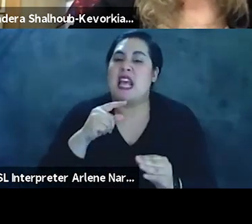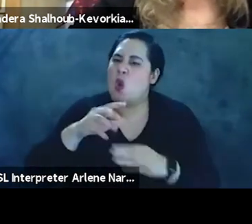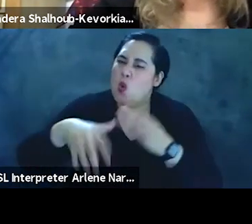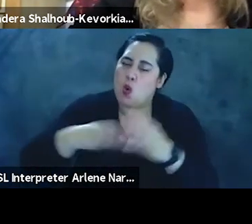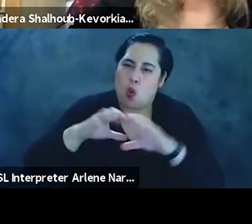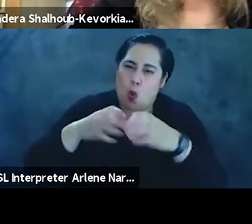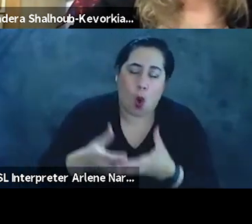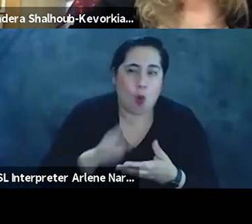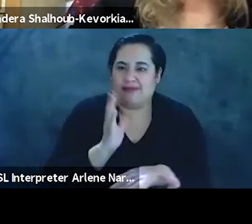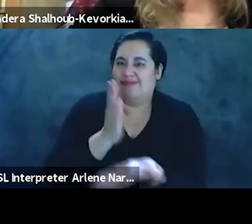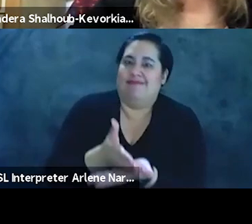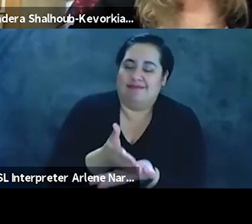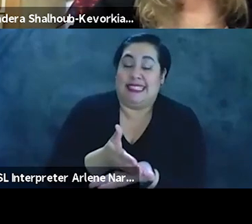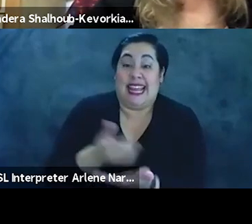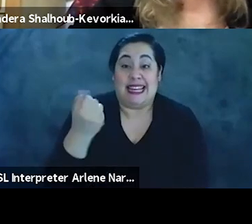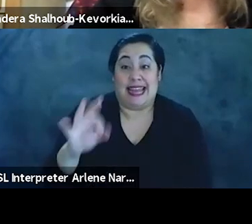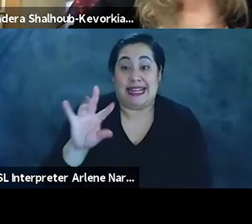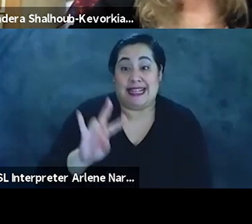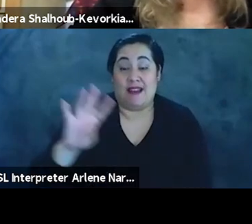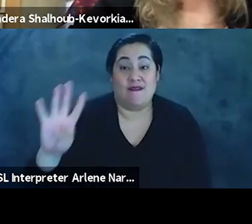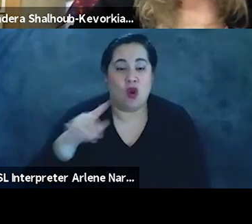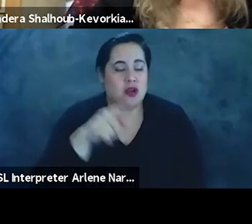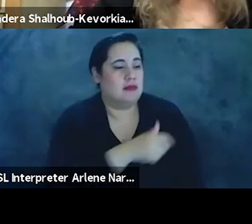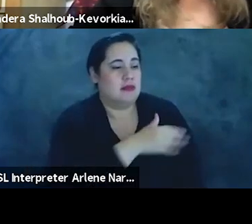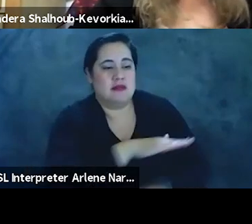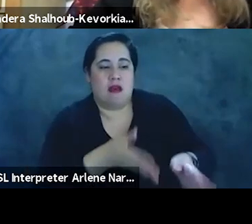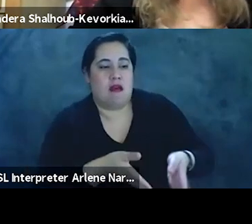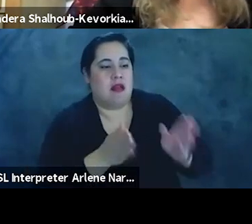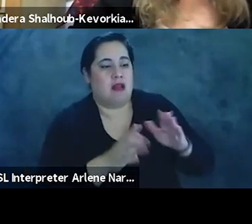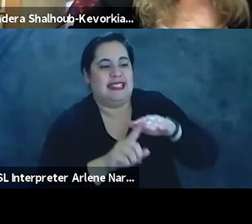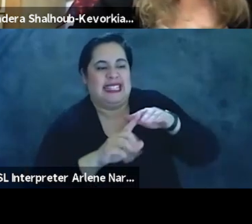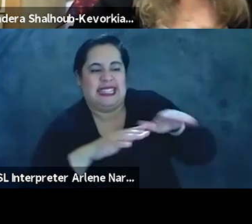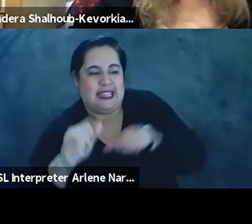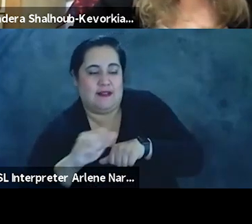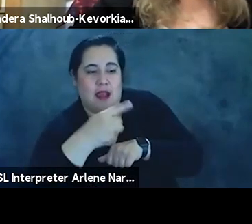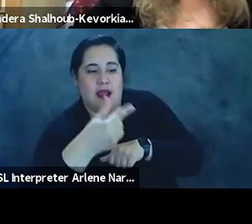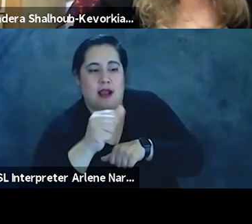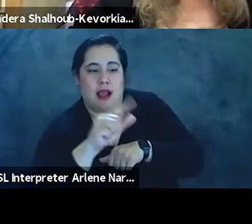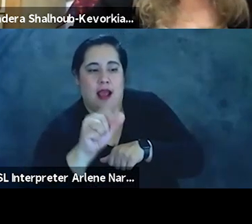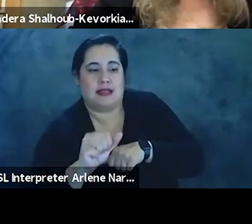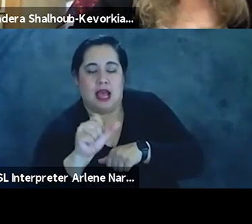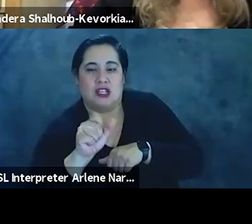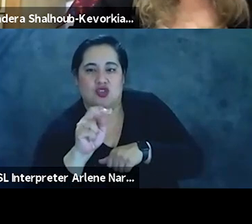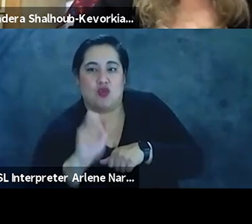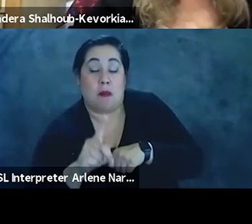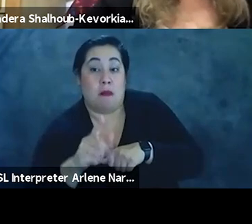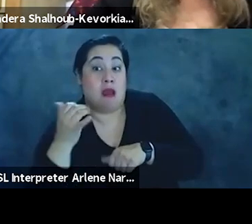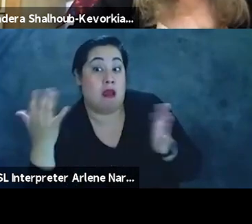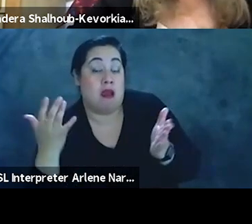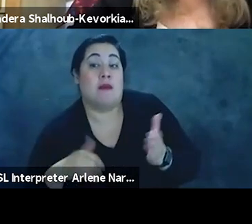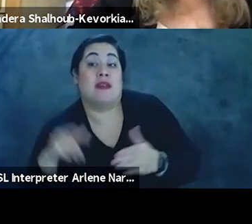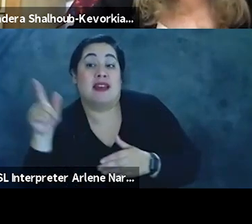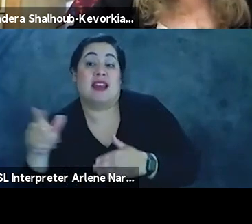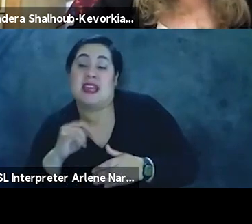curtailed, however, when in 1974, she was forbidden from exiting the Gaza Strip by the Israelis. Given her passion and energy,